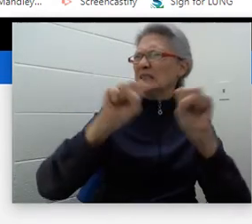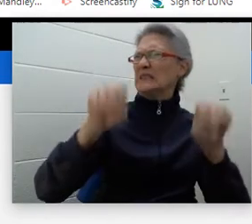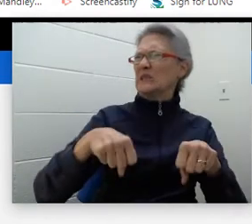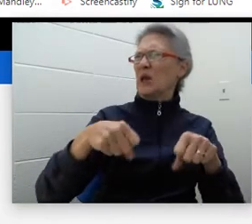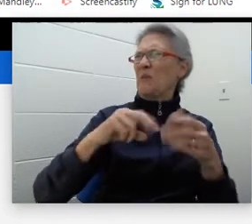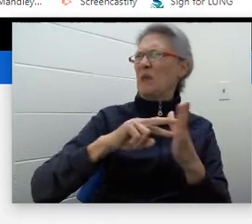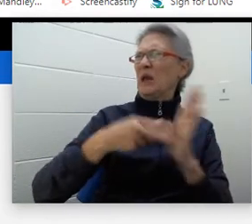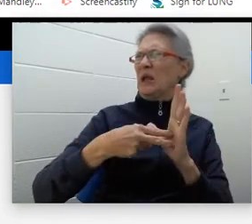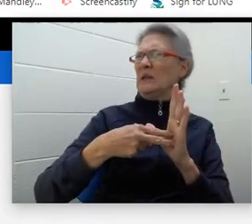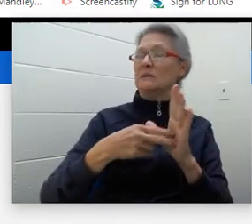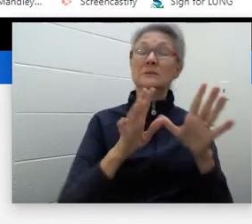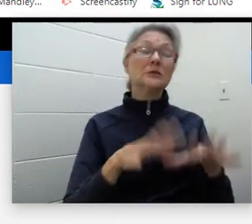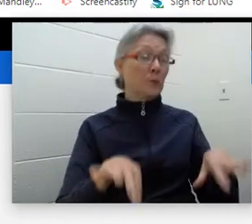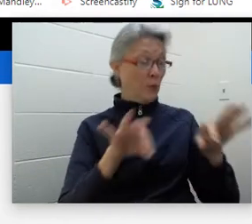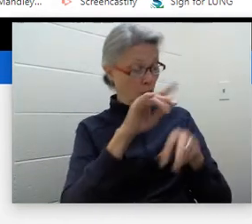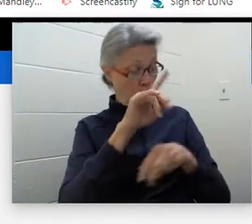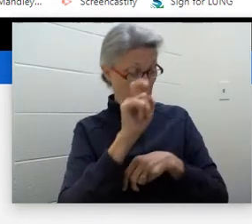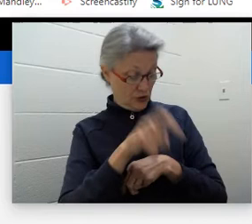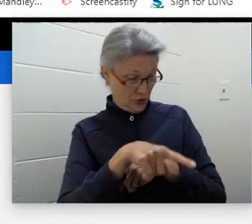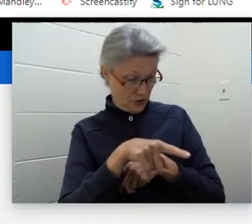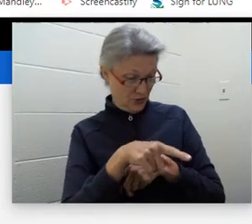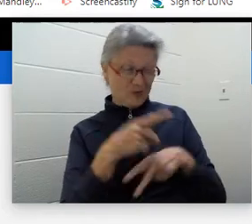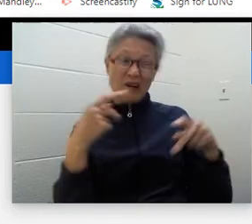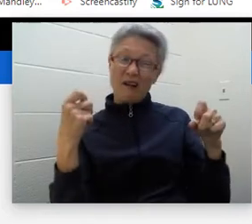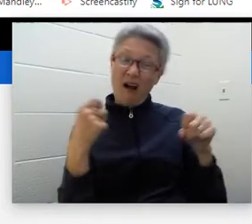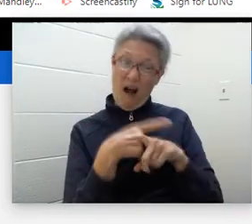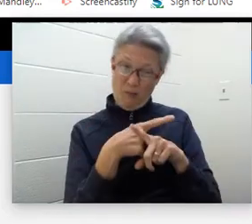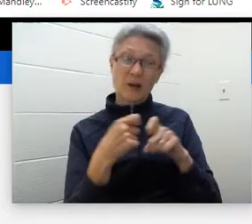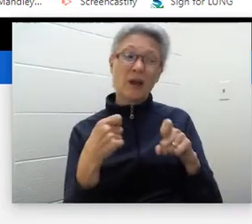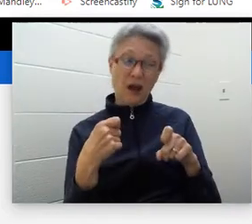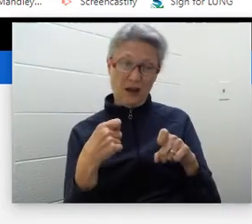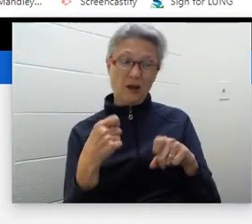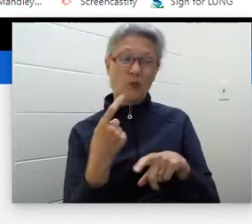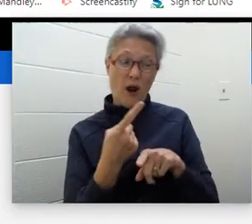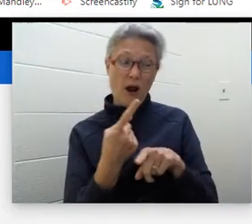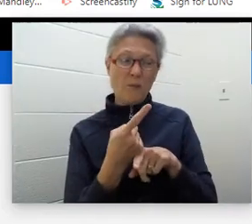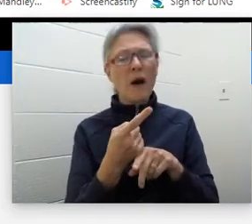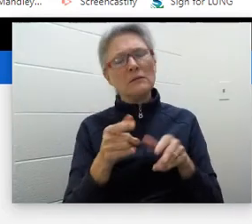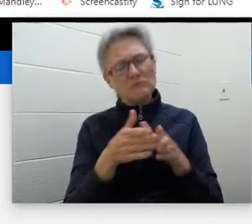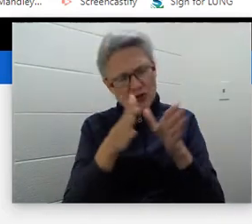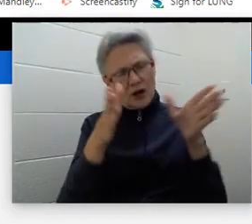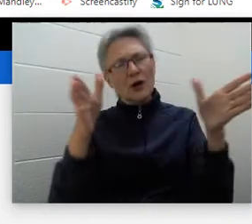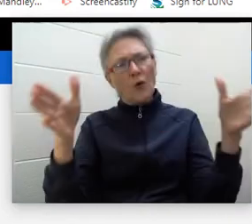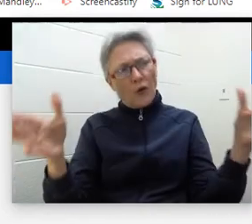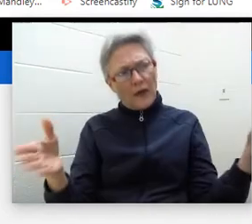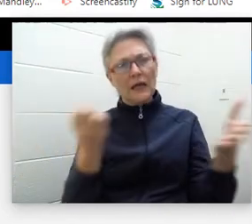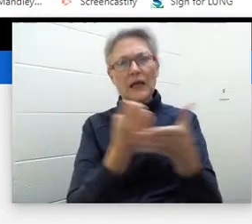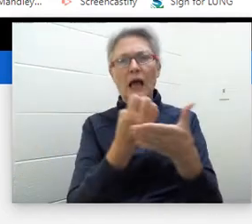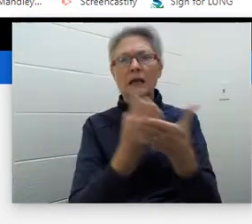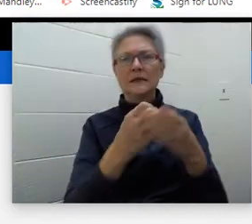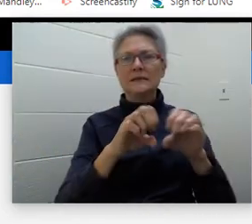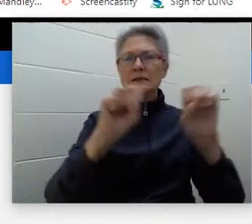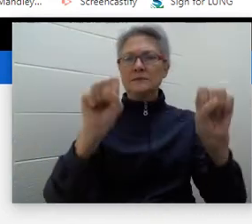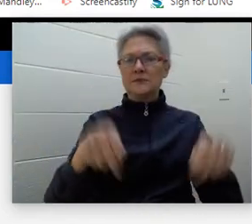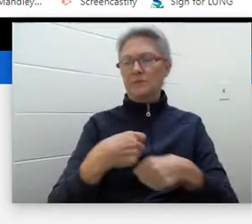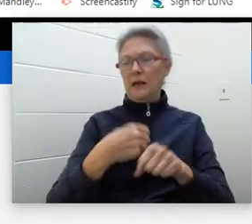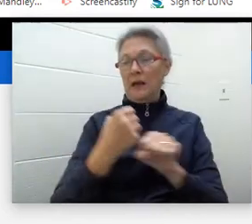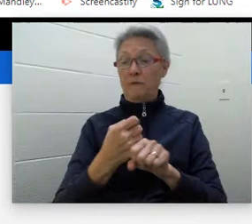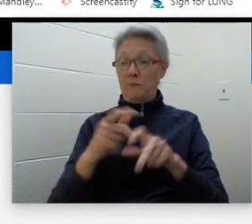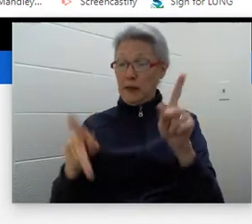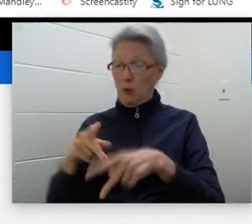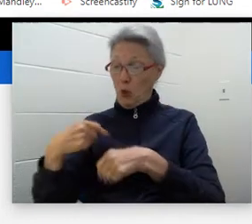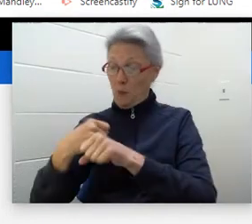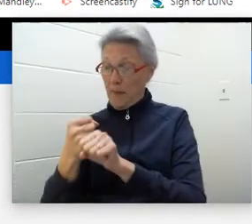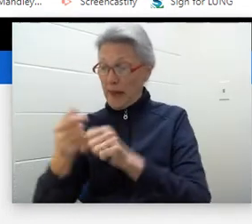Sophia, that's a very important question, a very complicated question. But in general, really, the economy is made up of producers who